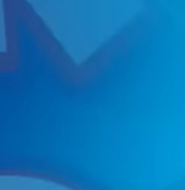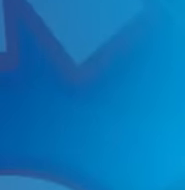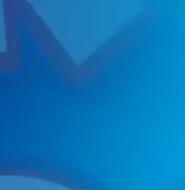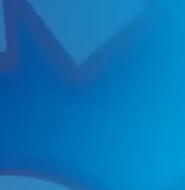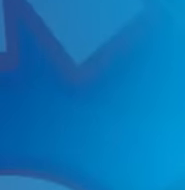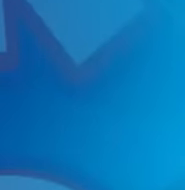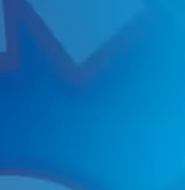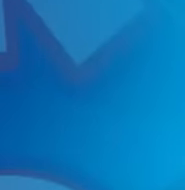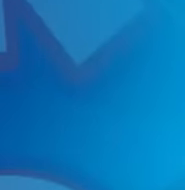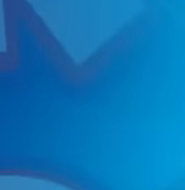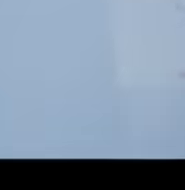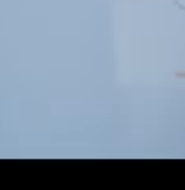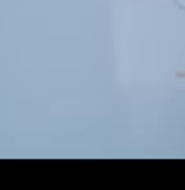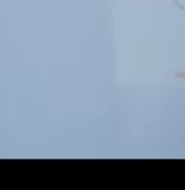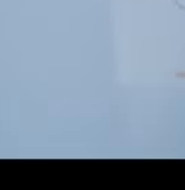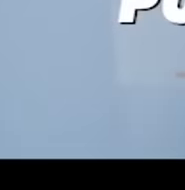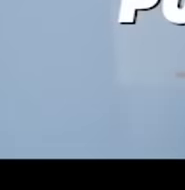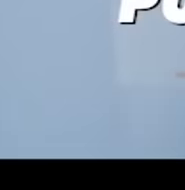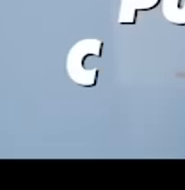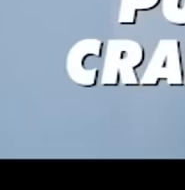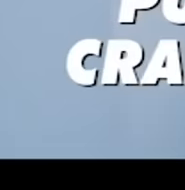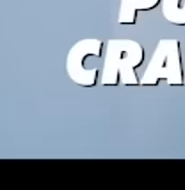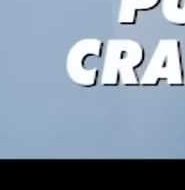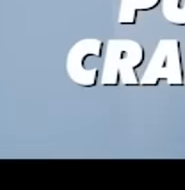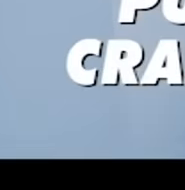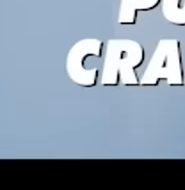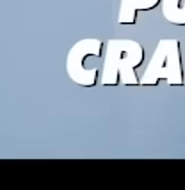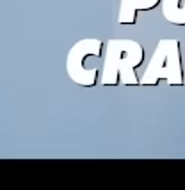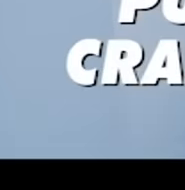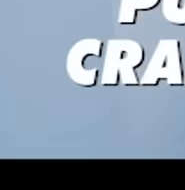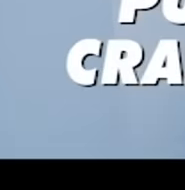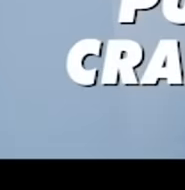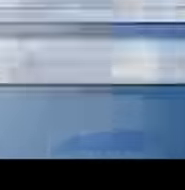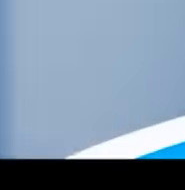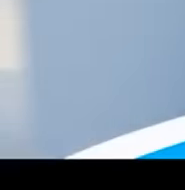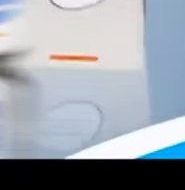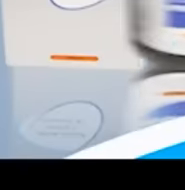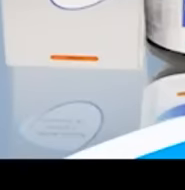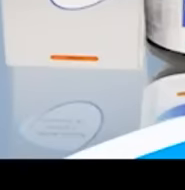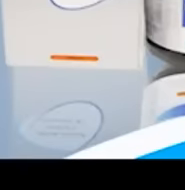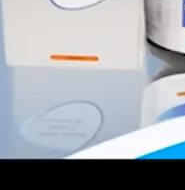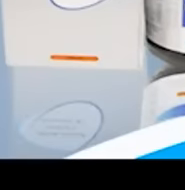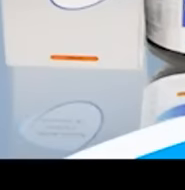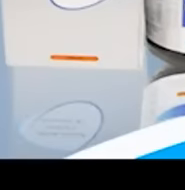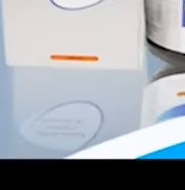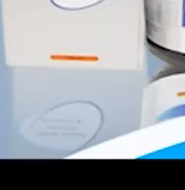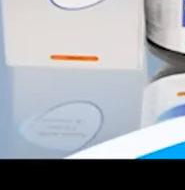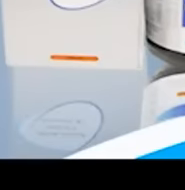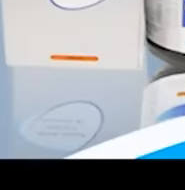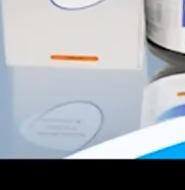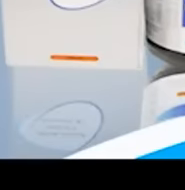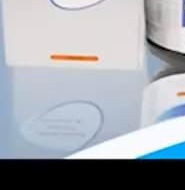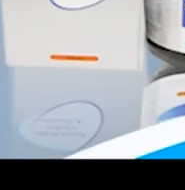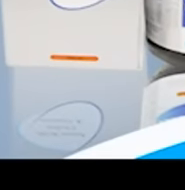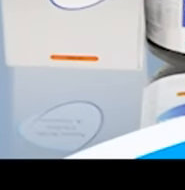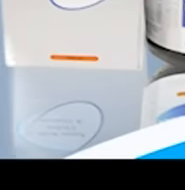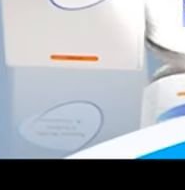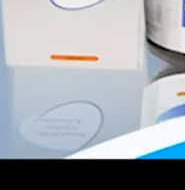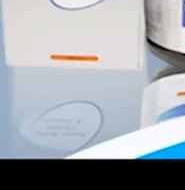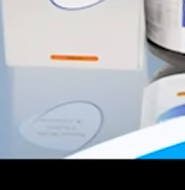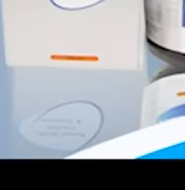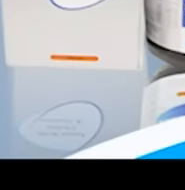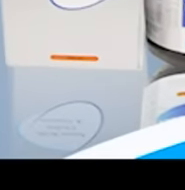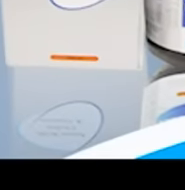Smiles in every bite. Are you feeling puffy, lifeless, cranky, and dull? Use Nutrosec, a unique, internationally acclaimed